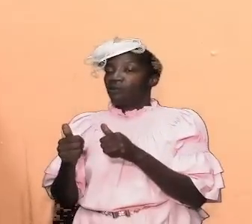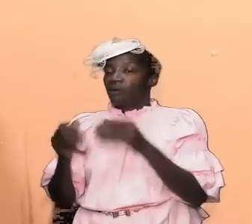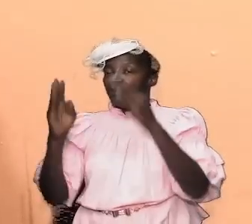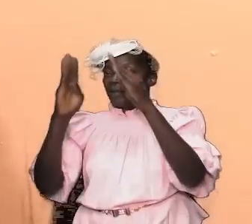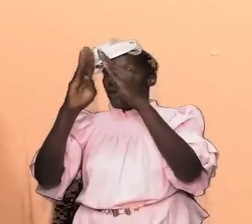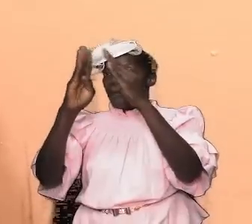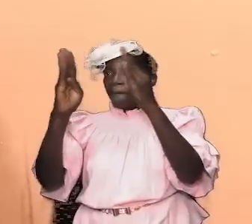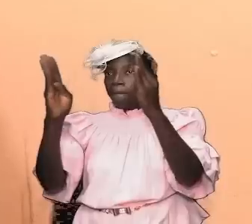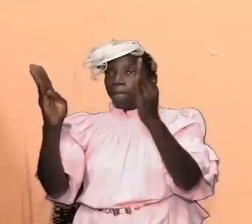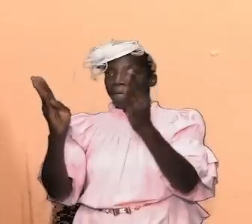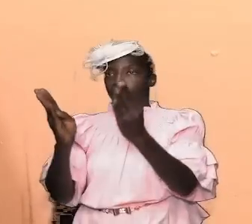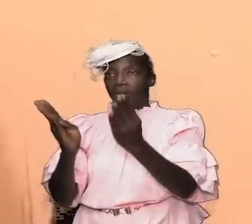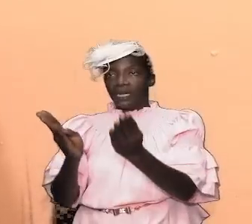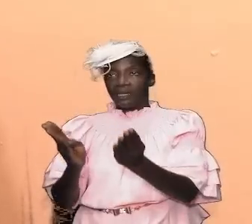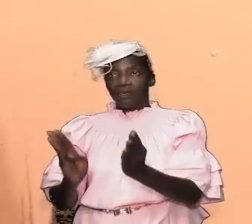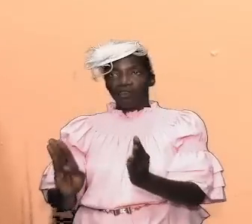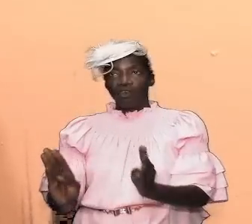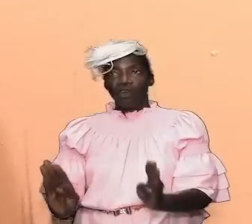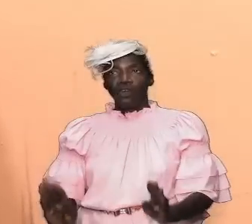gave